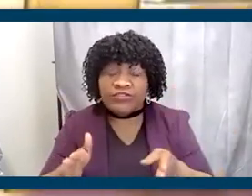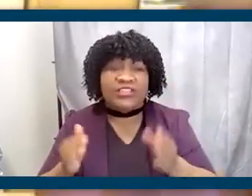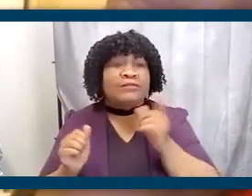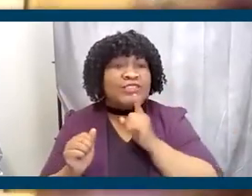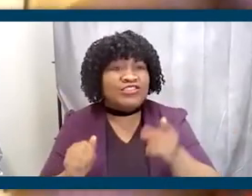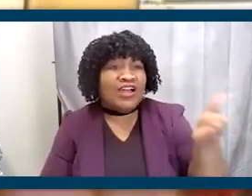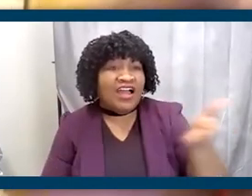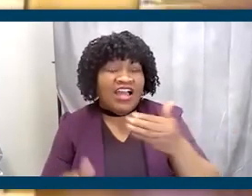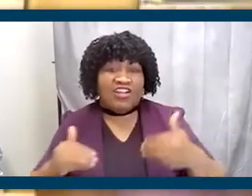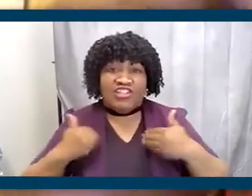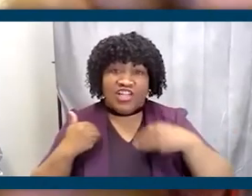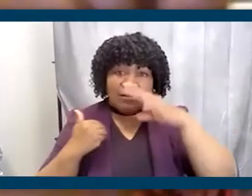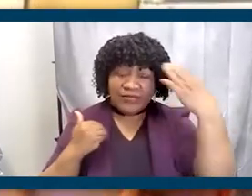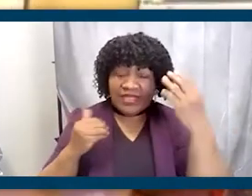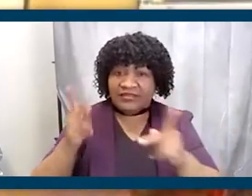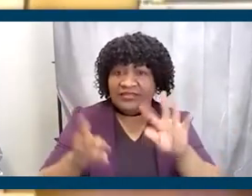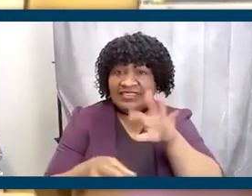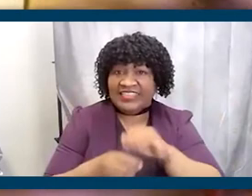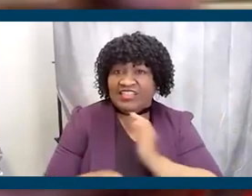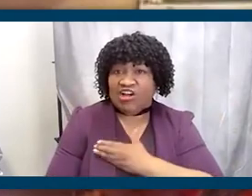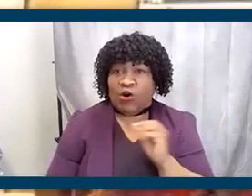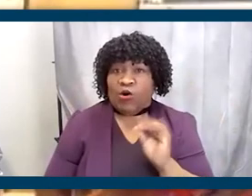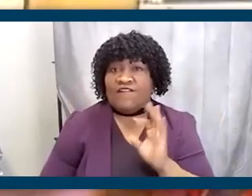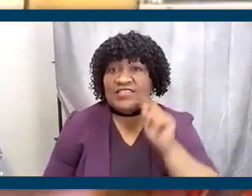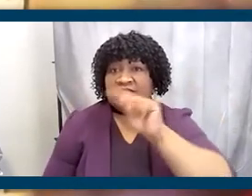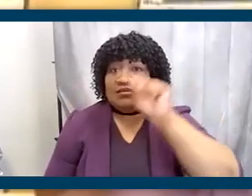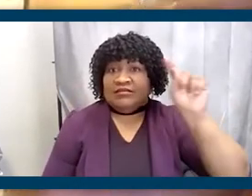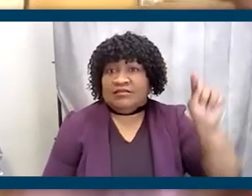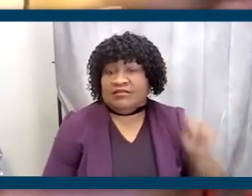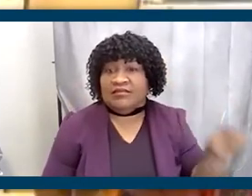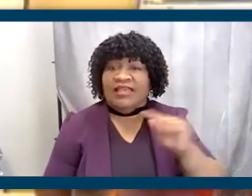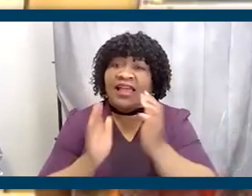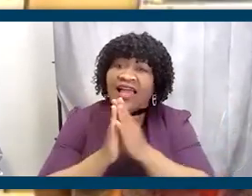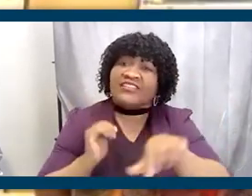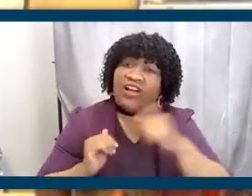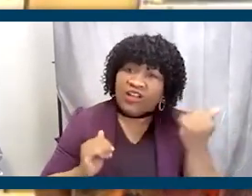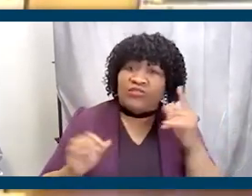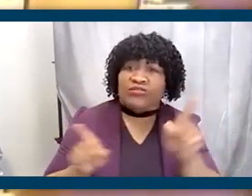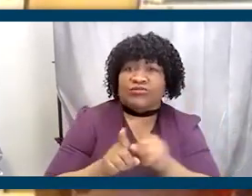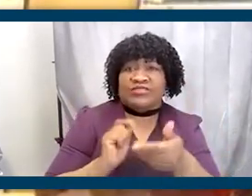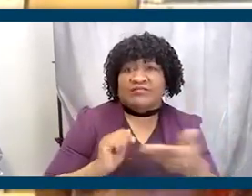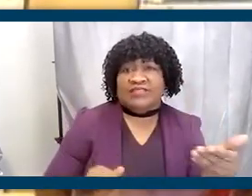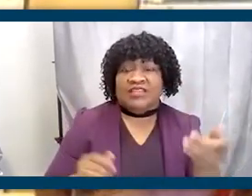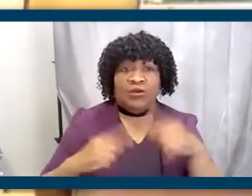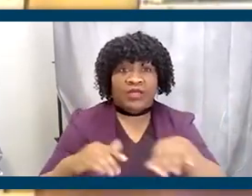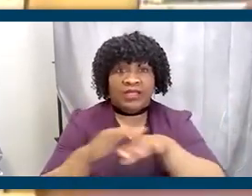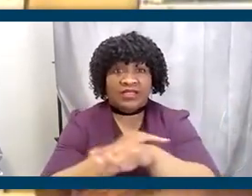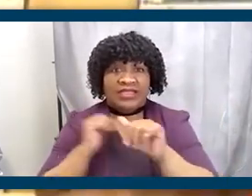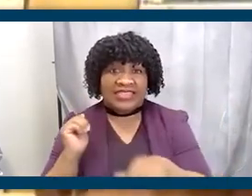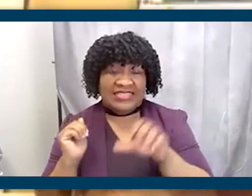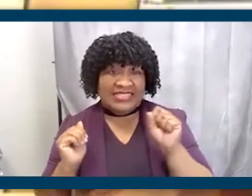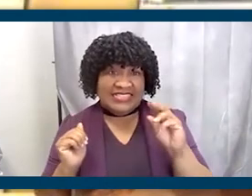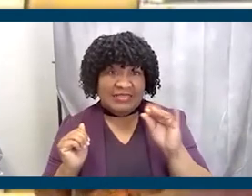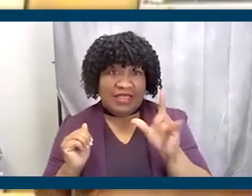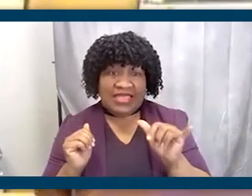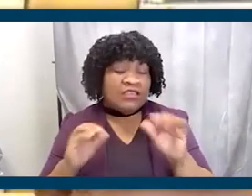young black folks in our offices everywhere and ask others to do likewise. When I came into the assembly, there were no